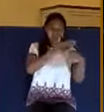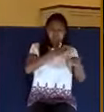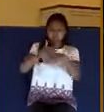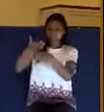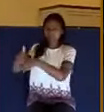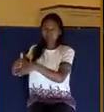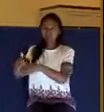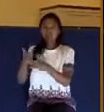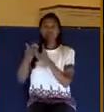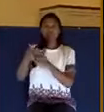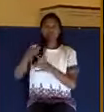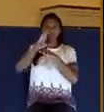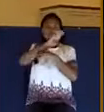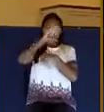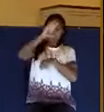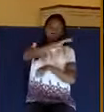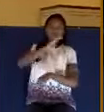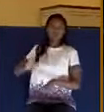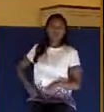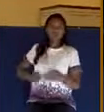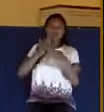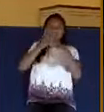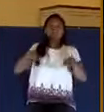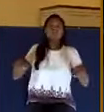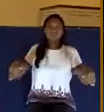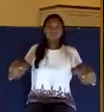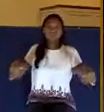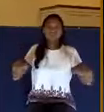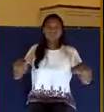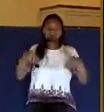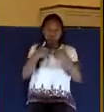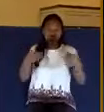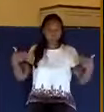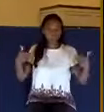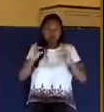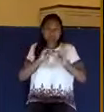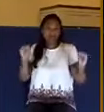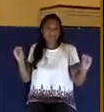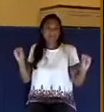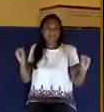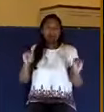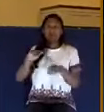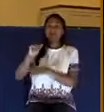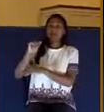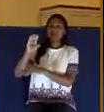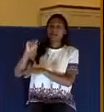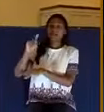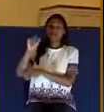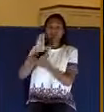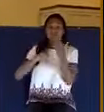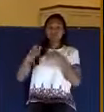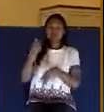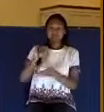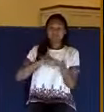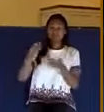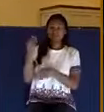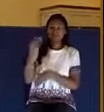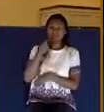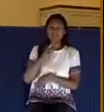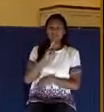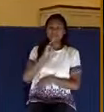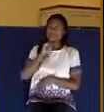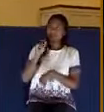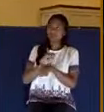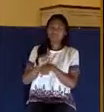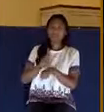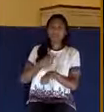down. And in Acts 10, verse 34, Peter said this, Truly, I understand that God